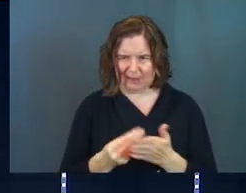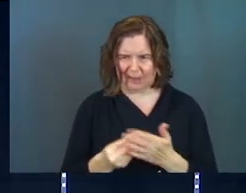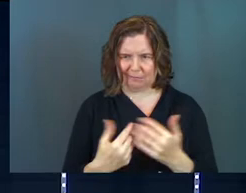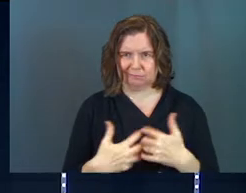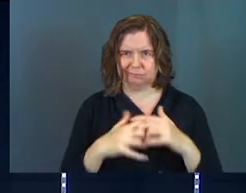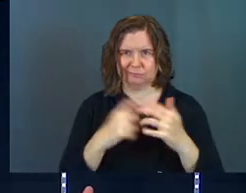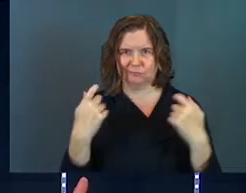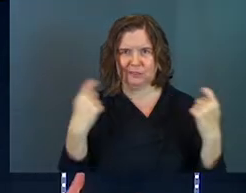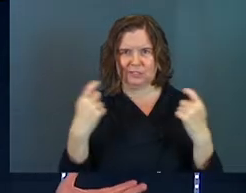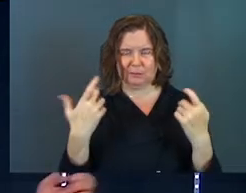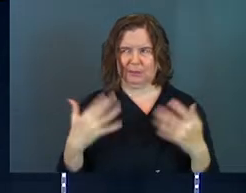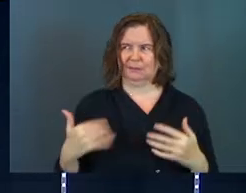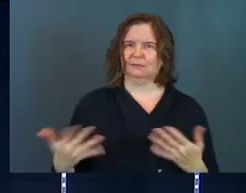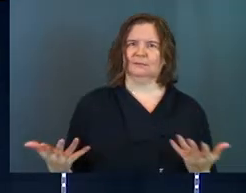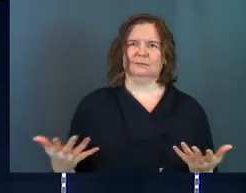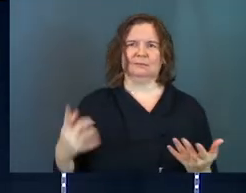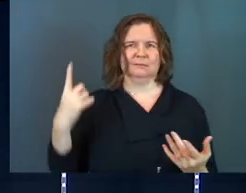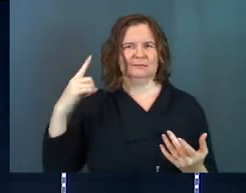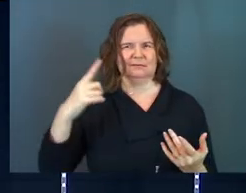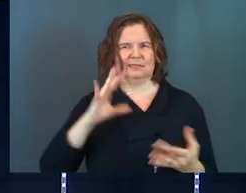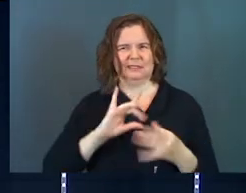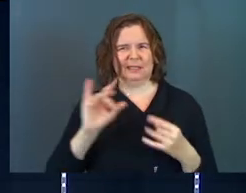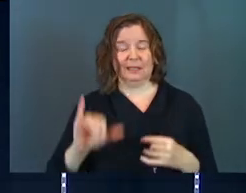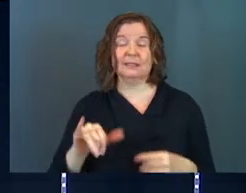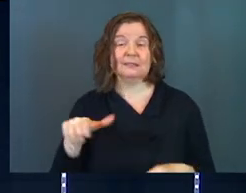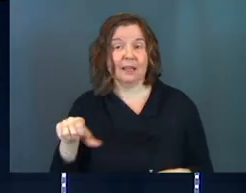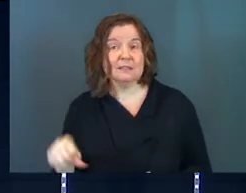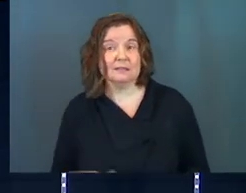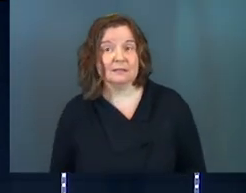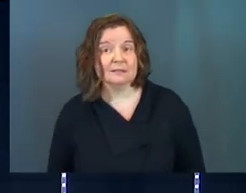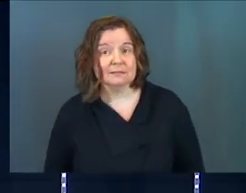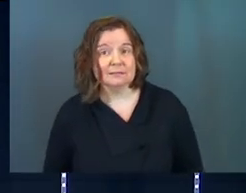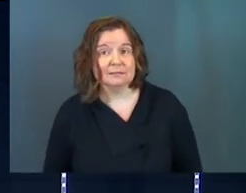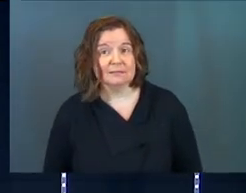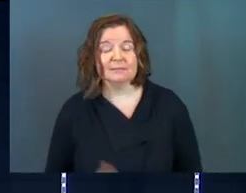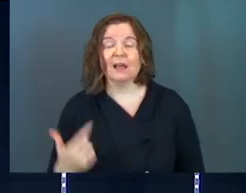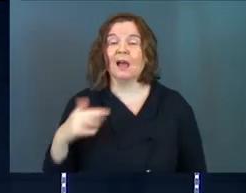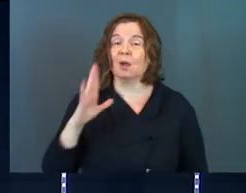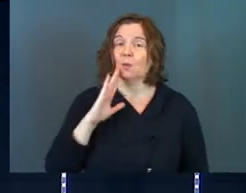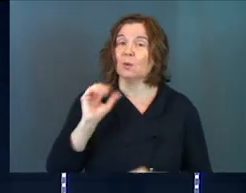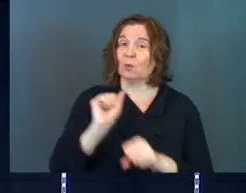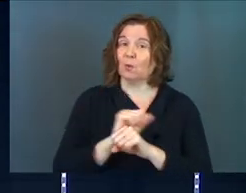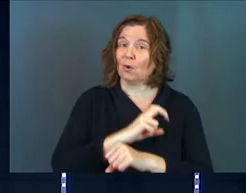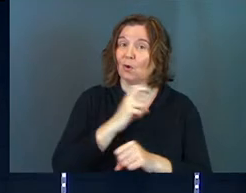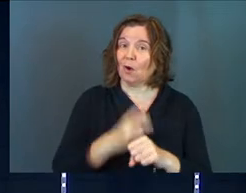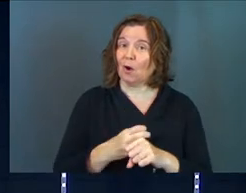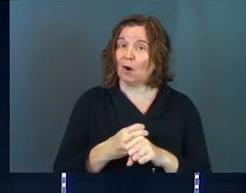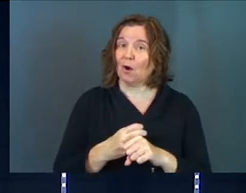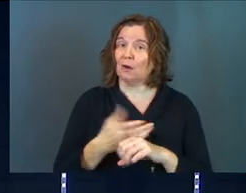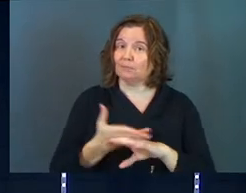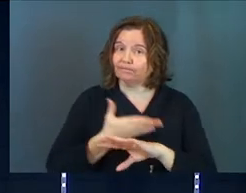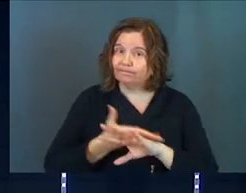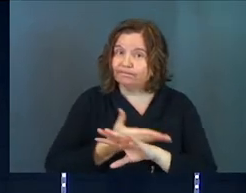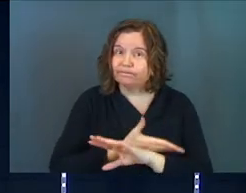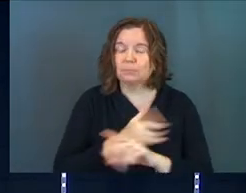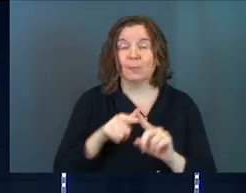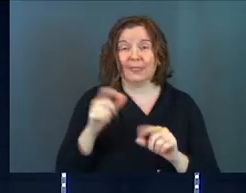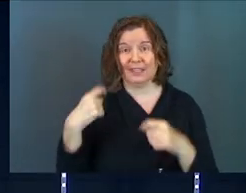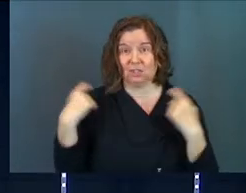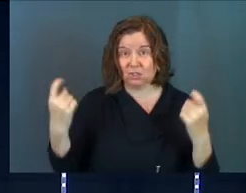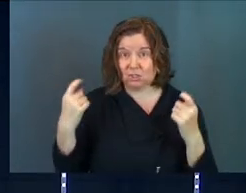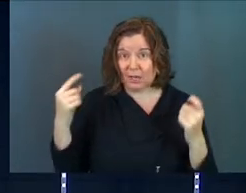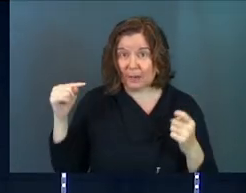money to this gym pastor? Good grief. Yes. And we're about to work really hard on this. But this